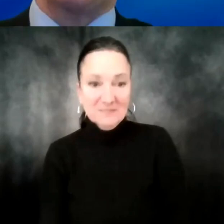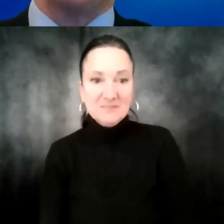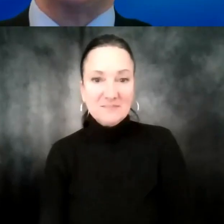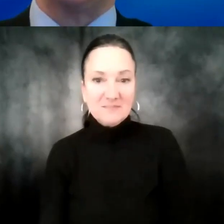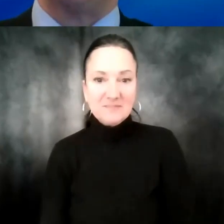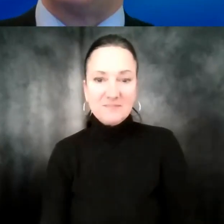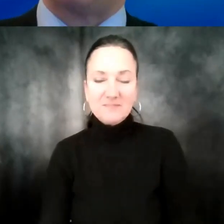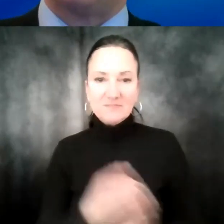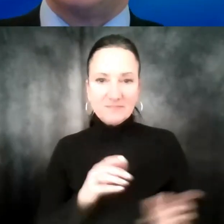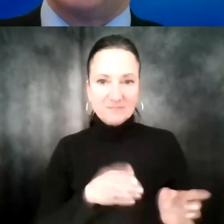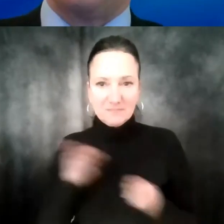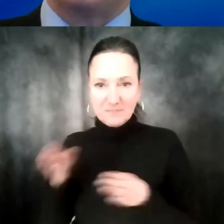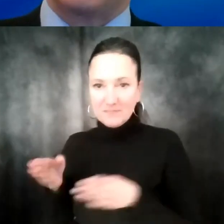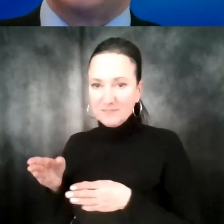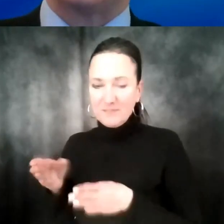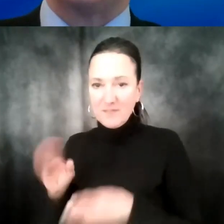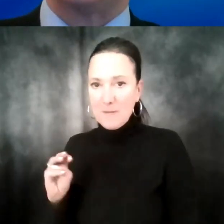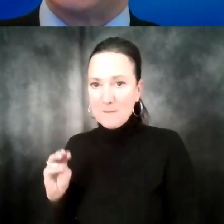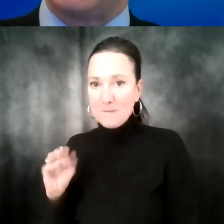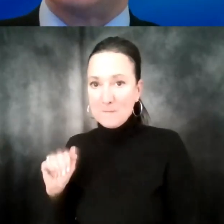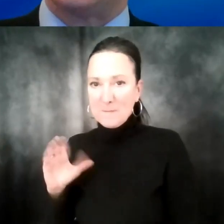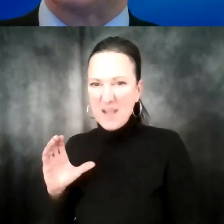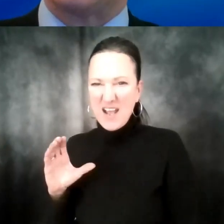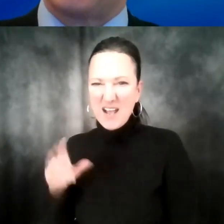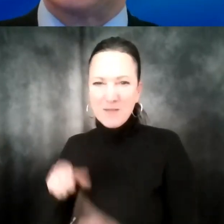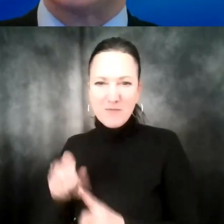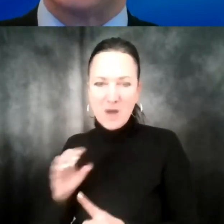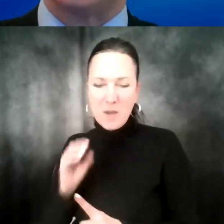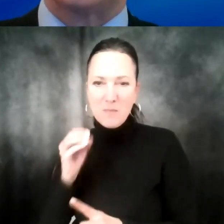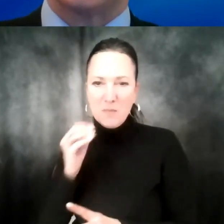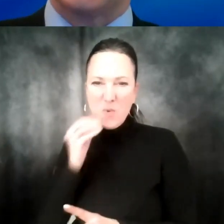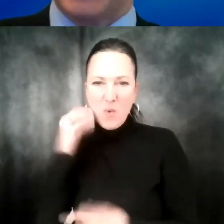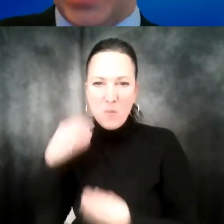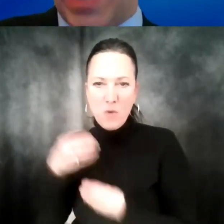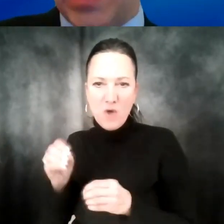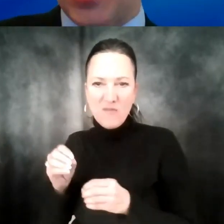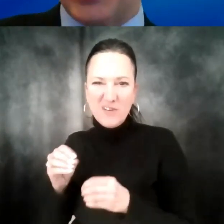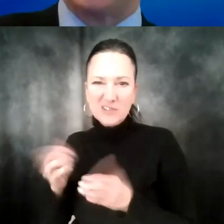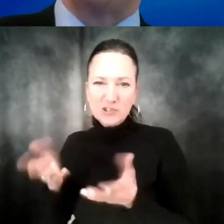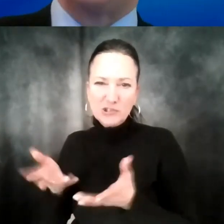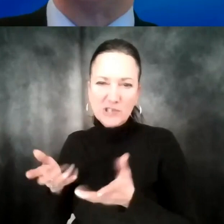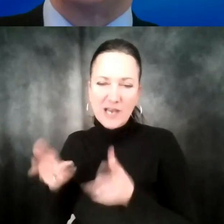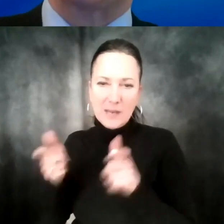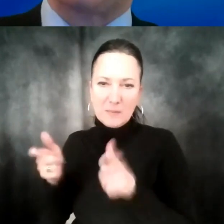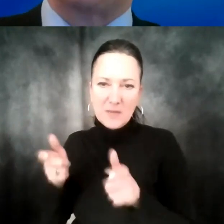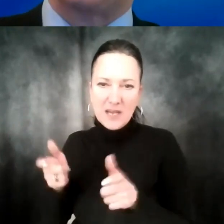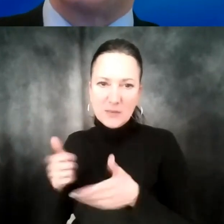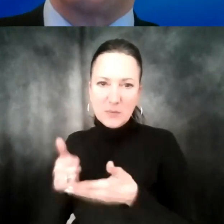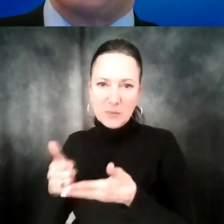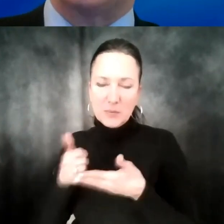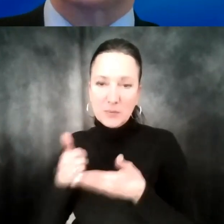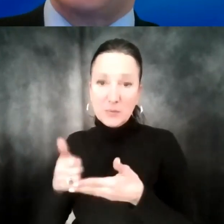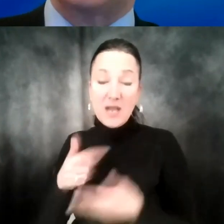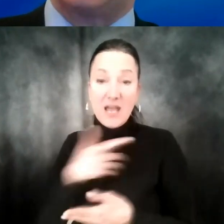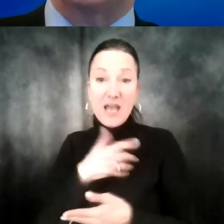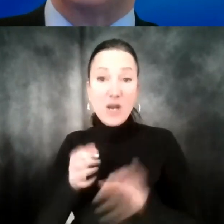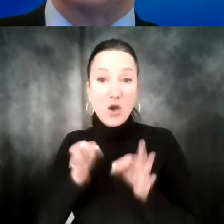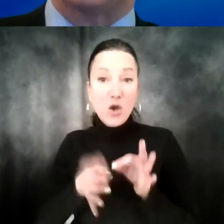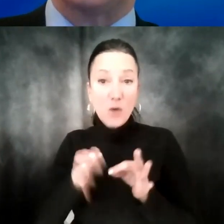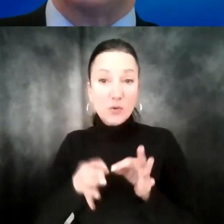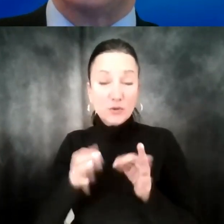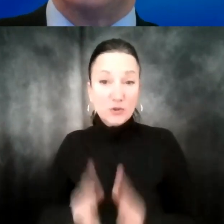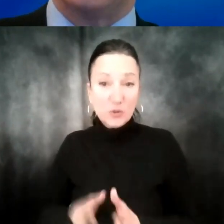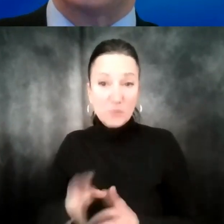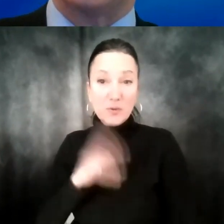have Mac from the Rubin team here, helping out in the chat, answering questions, and Wendy Crawford here, providing sign